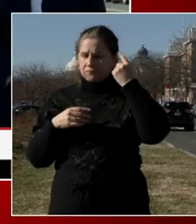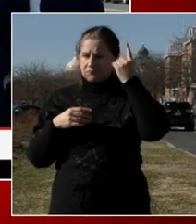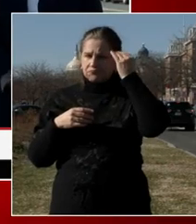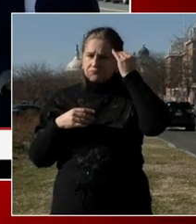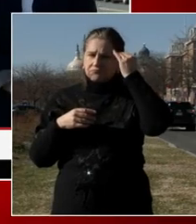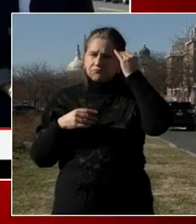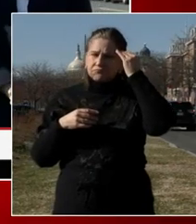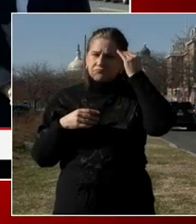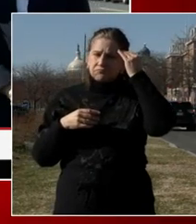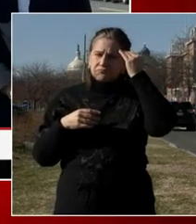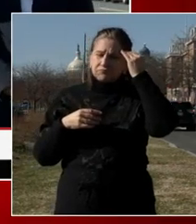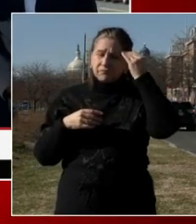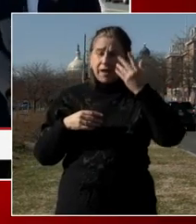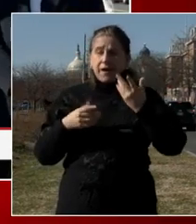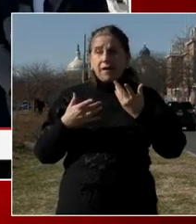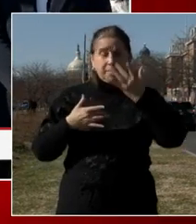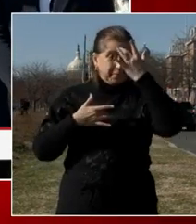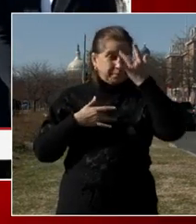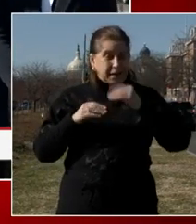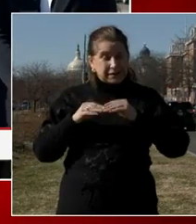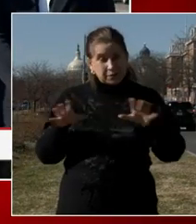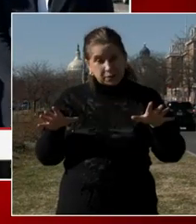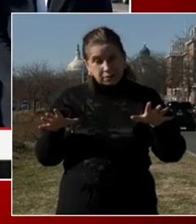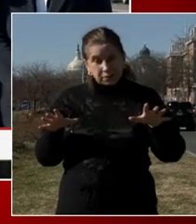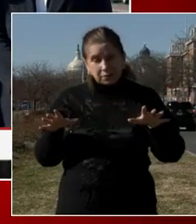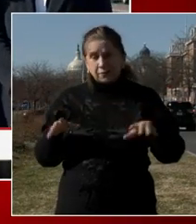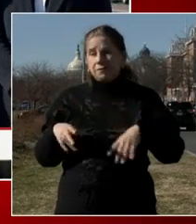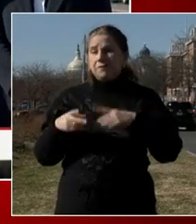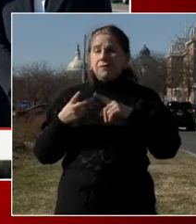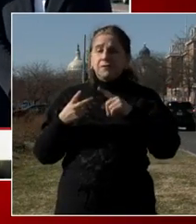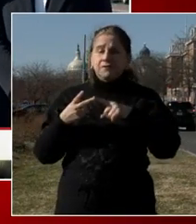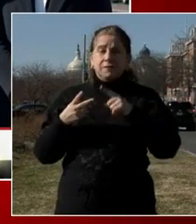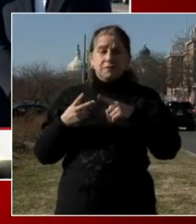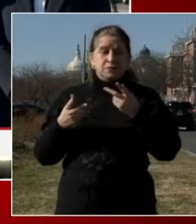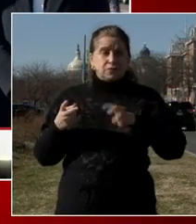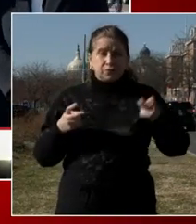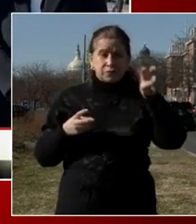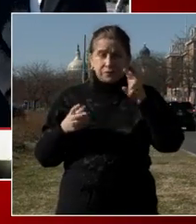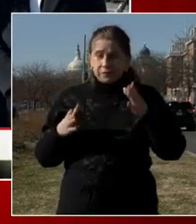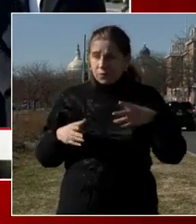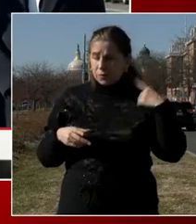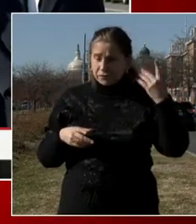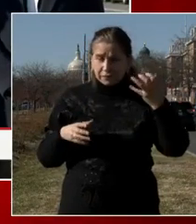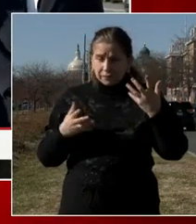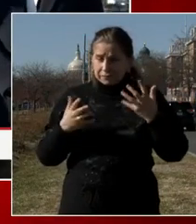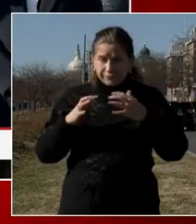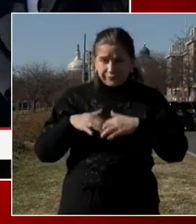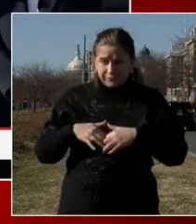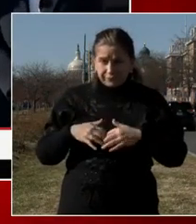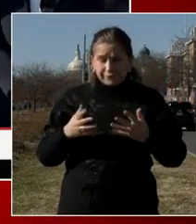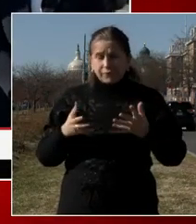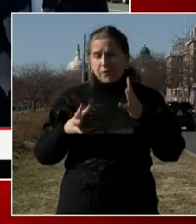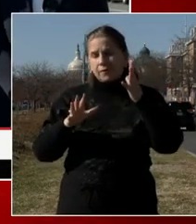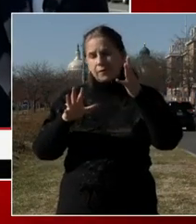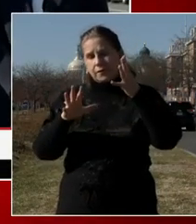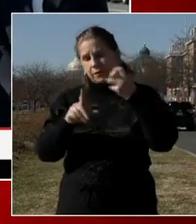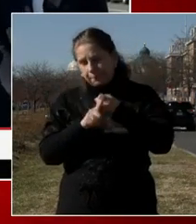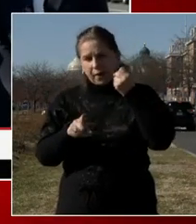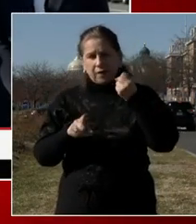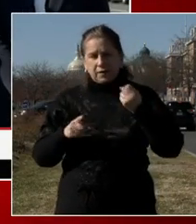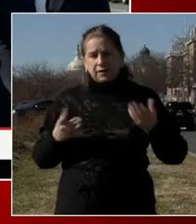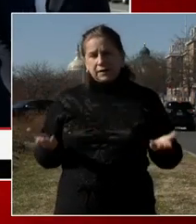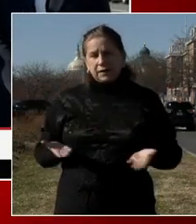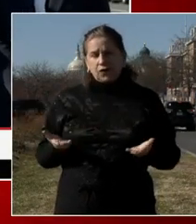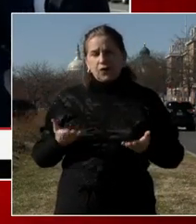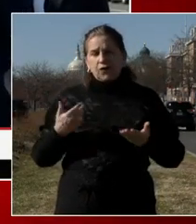uh, you know, tourism to Washington has been, um, has really been compromised already. So as we're looking